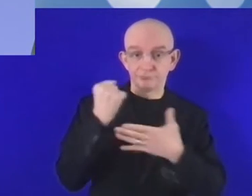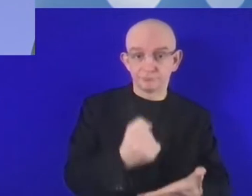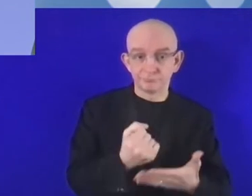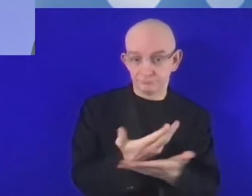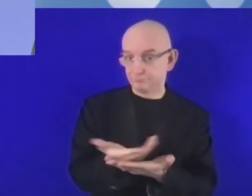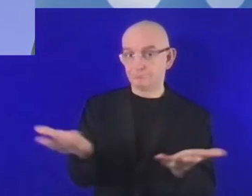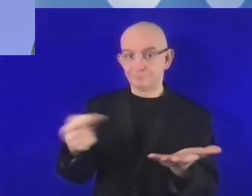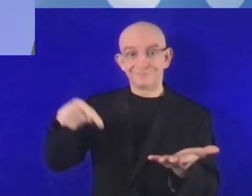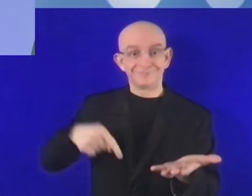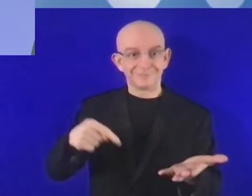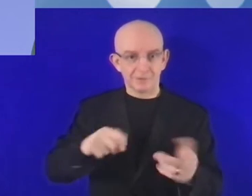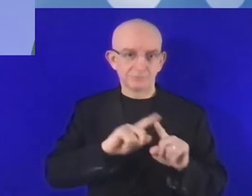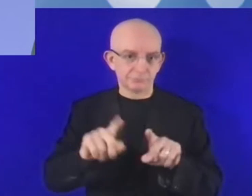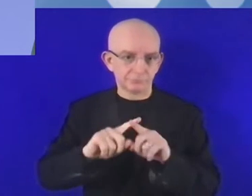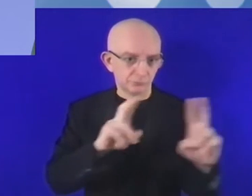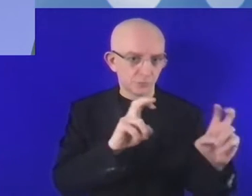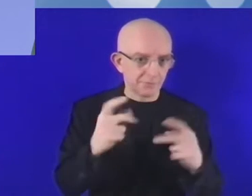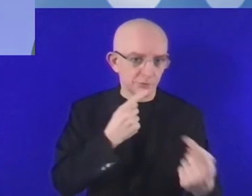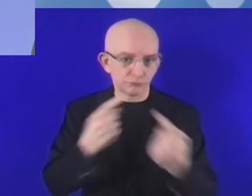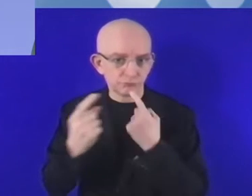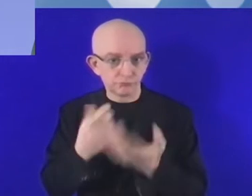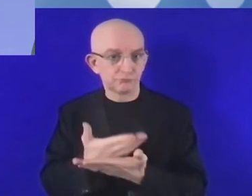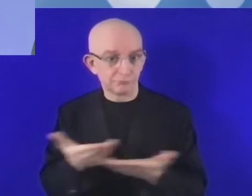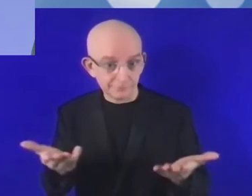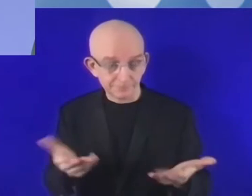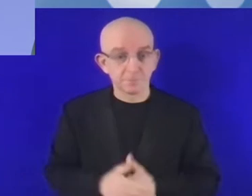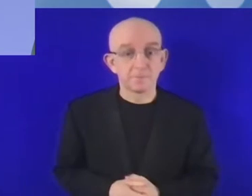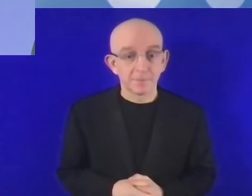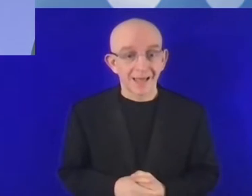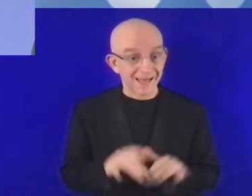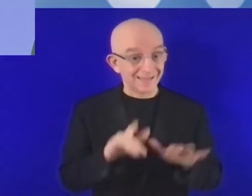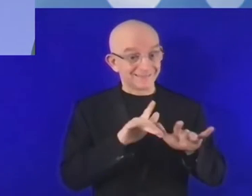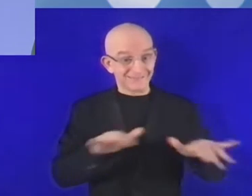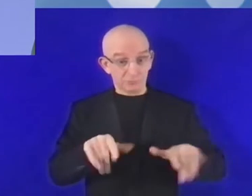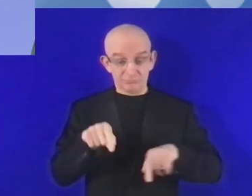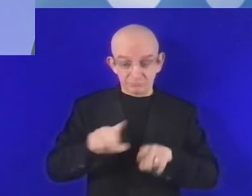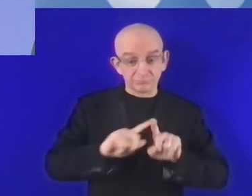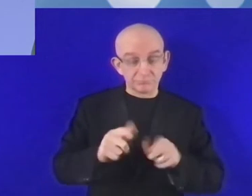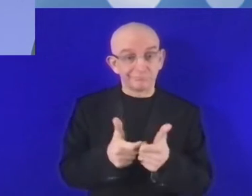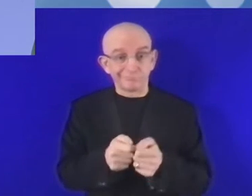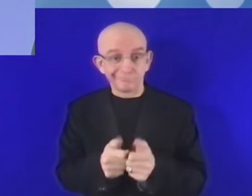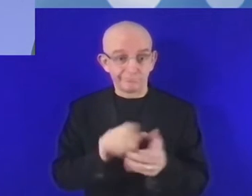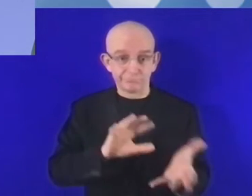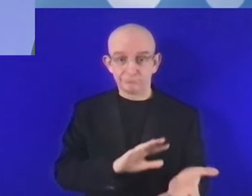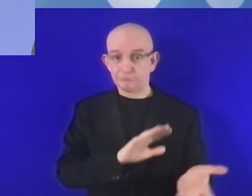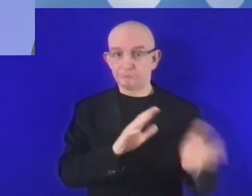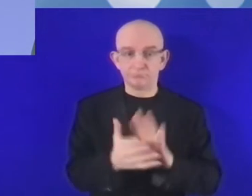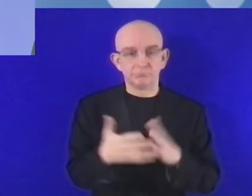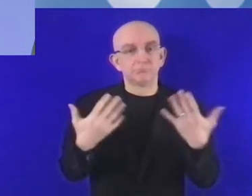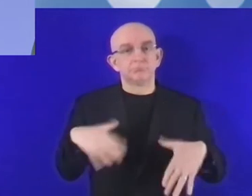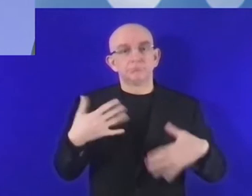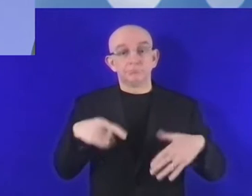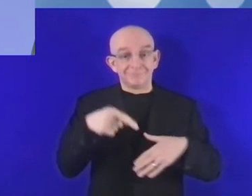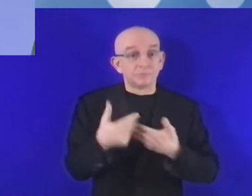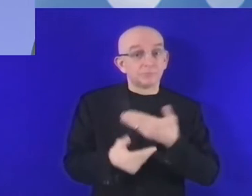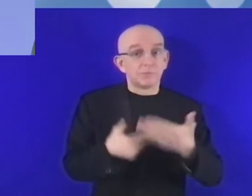for human development and economic growth but is not free of challenges. The current pandemic has changed a lot